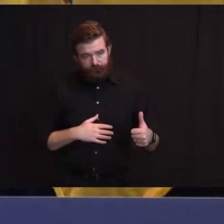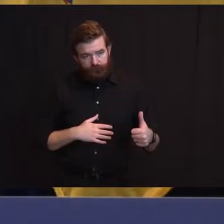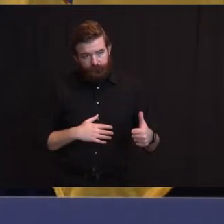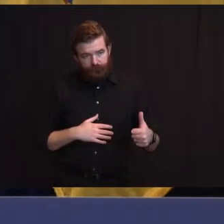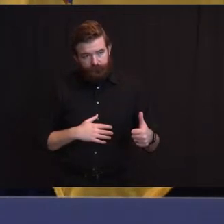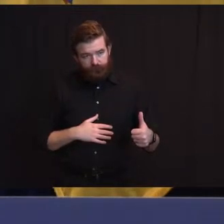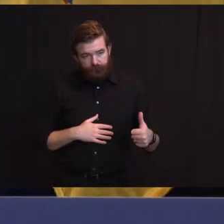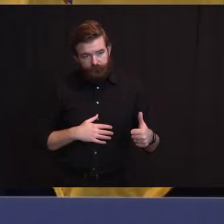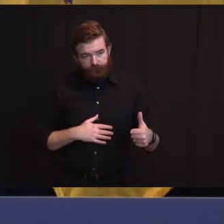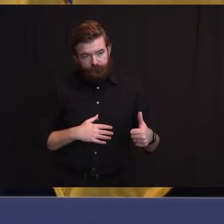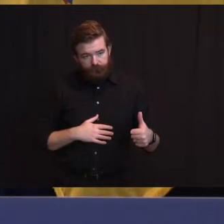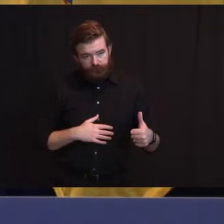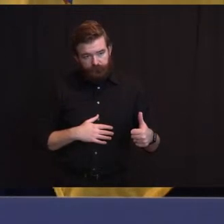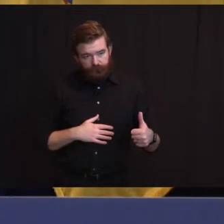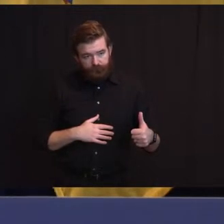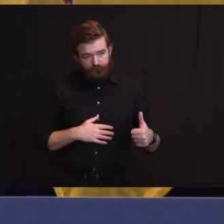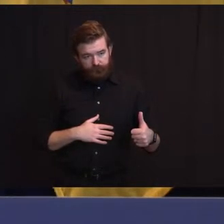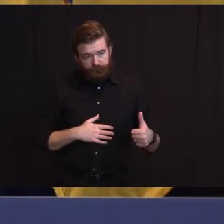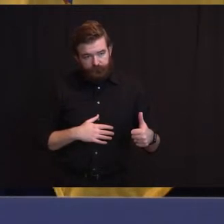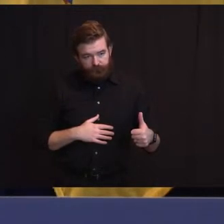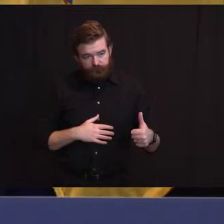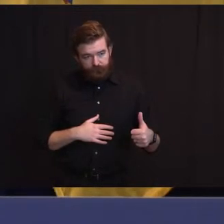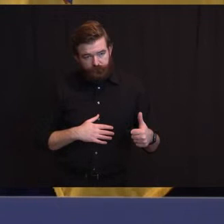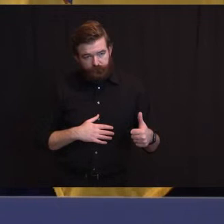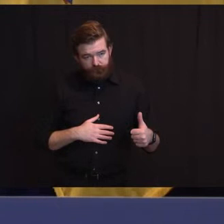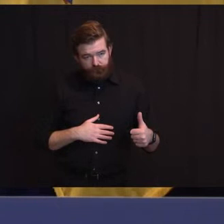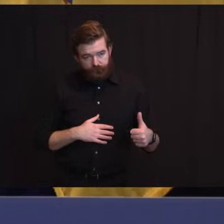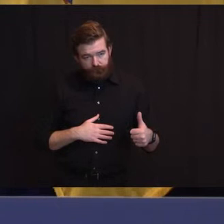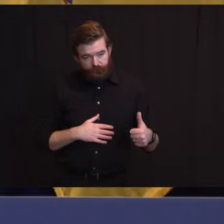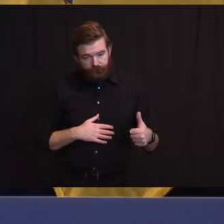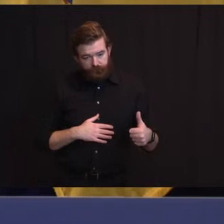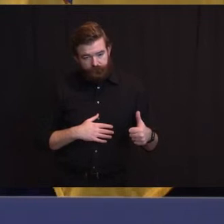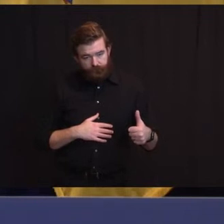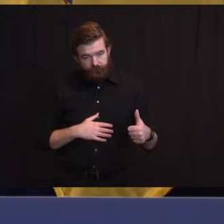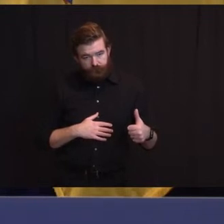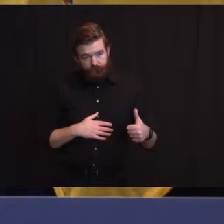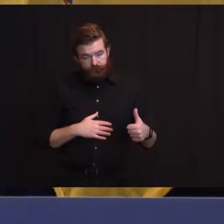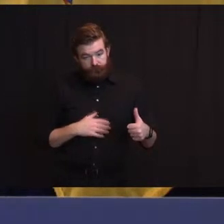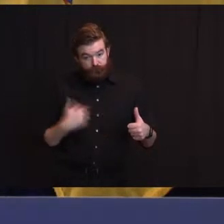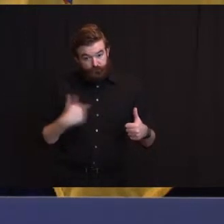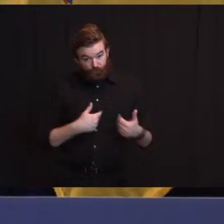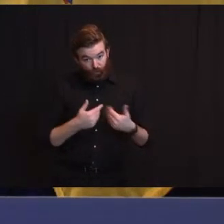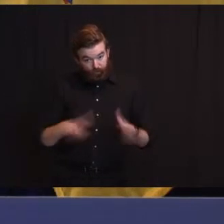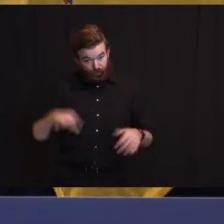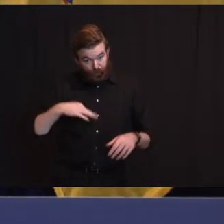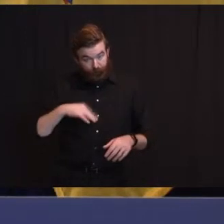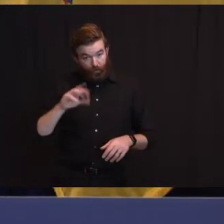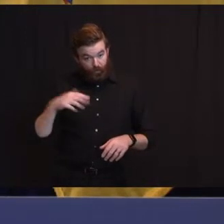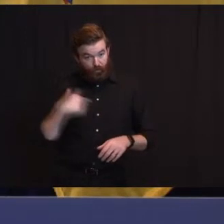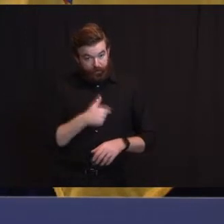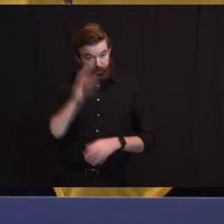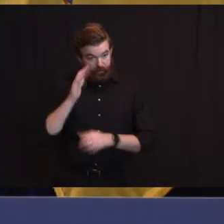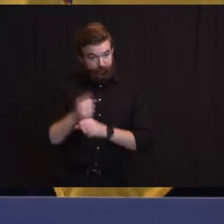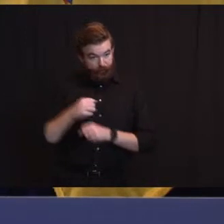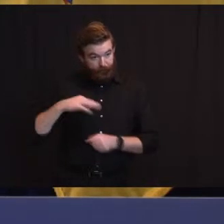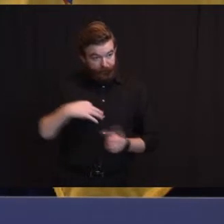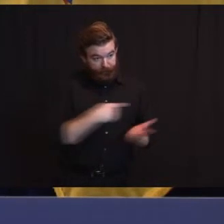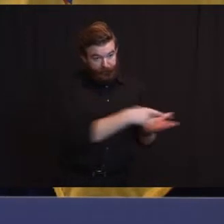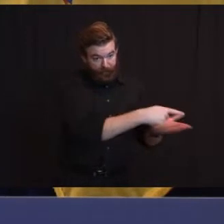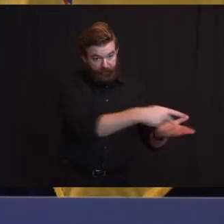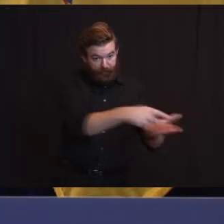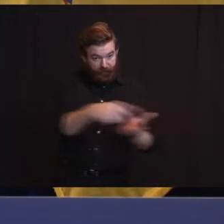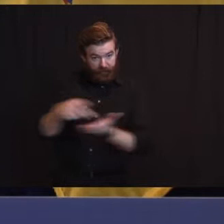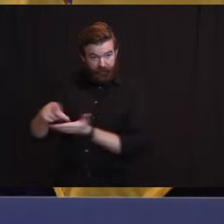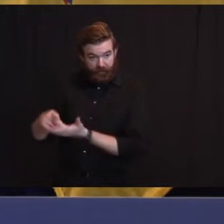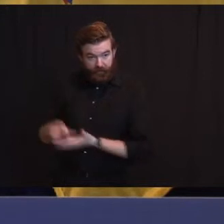Your question is, have you lost the benefits or you ultimately will get them, right? The answer is, to the best of my knowledge, and I know Rob, Sarah Angelo is probably watching, so he will